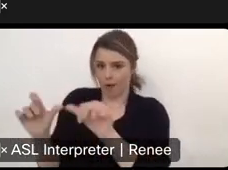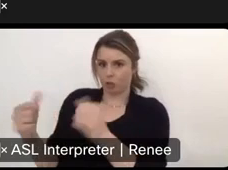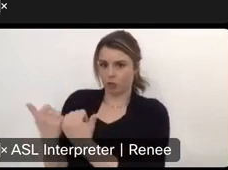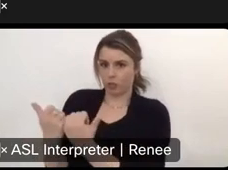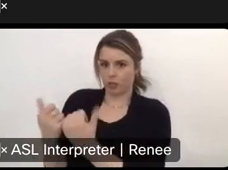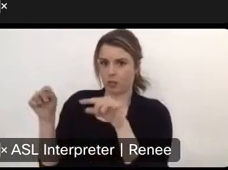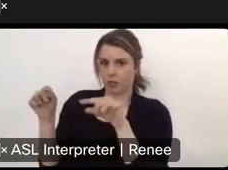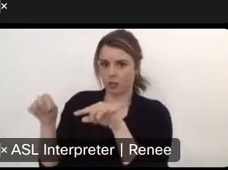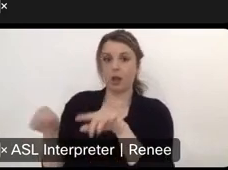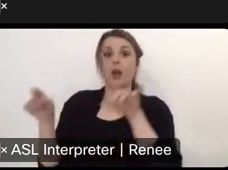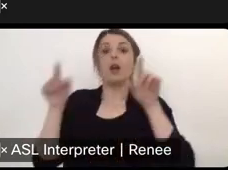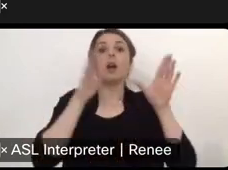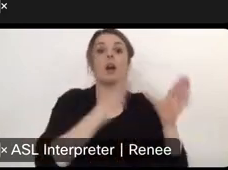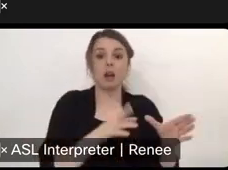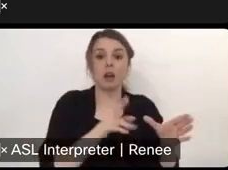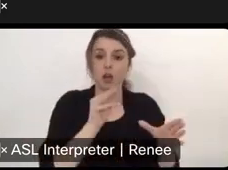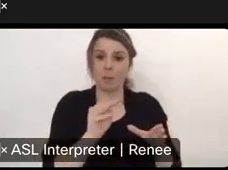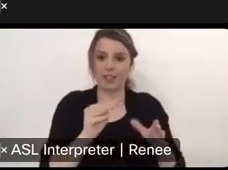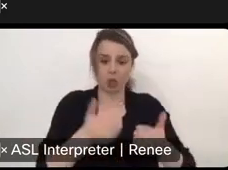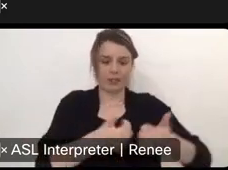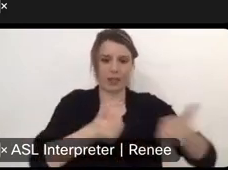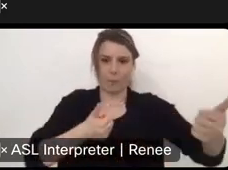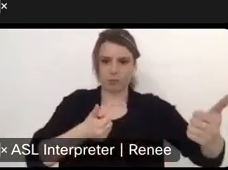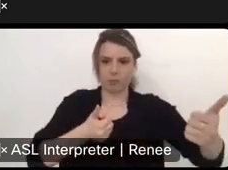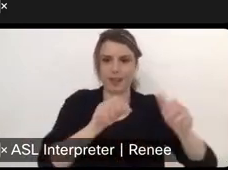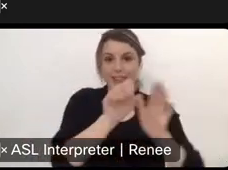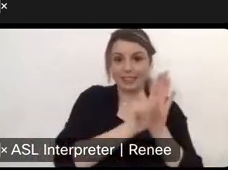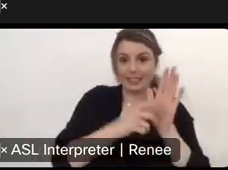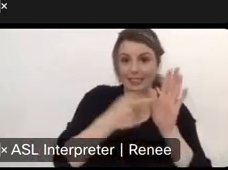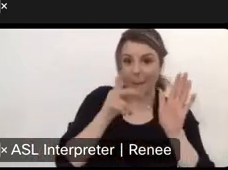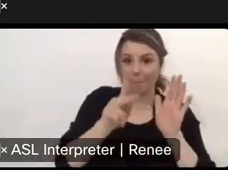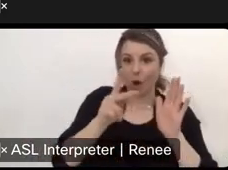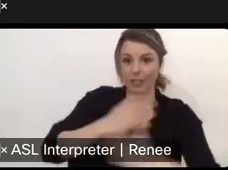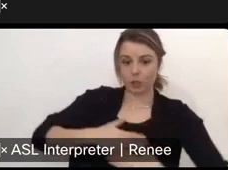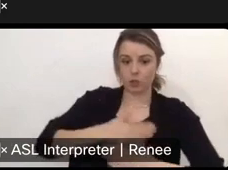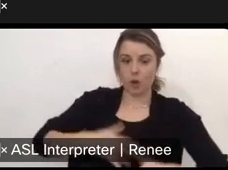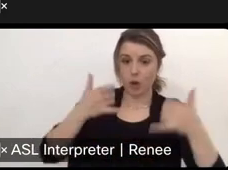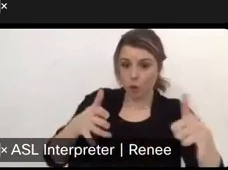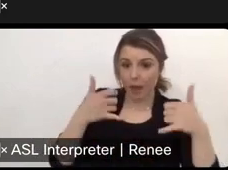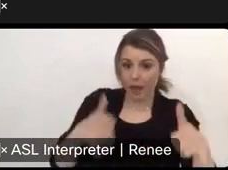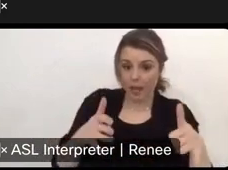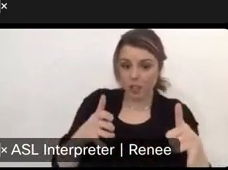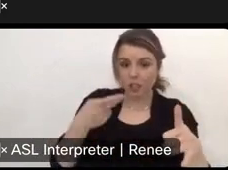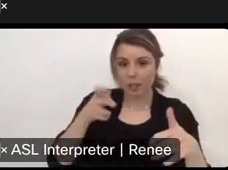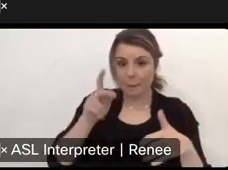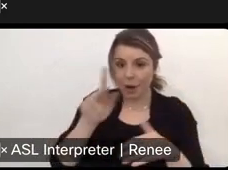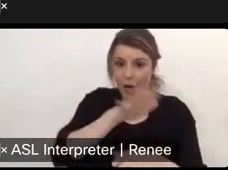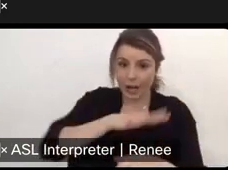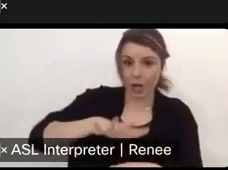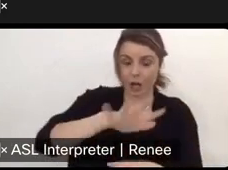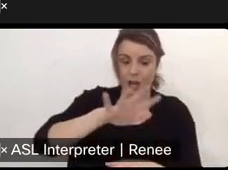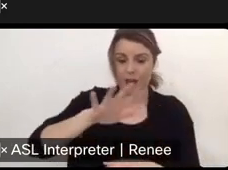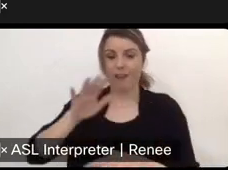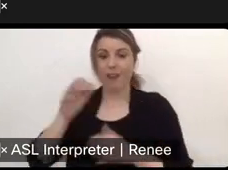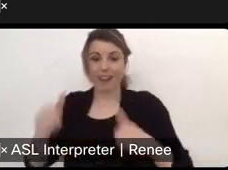In New Mexico, uh, we're 2 different agencies state parks manages the recreation in our park areas. Game and fish